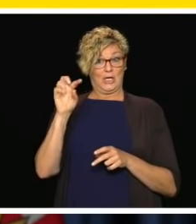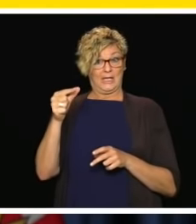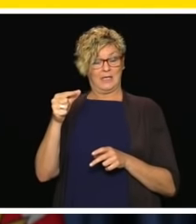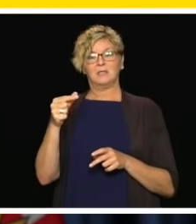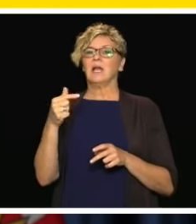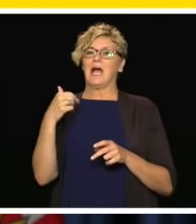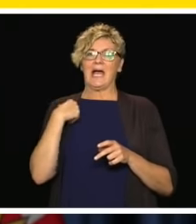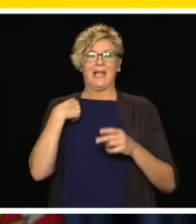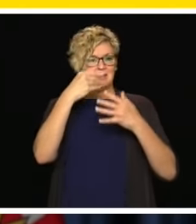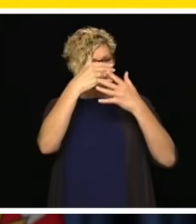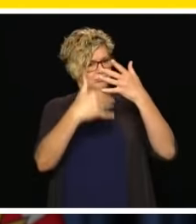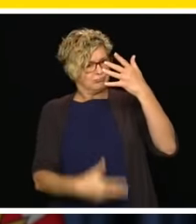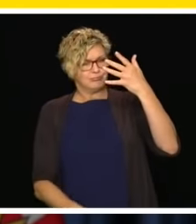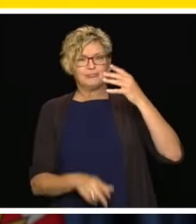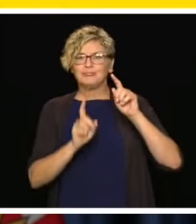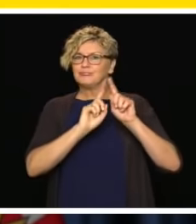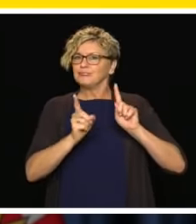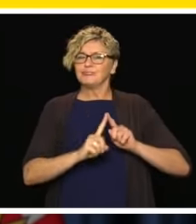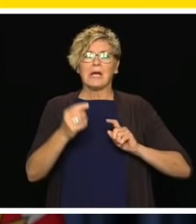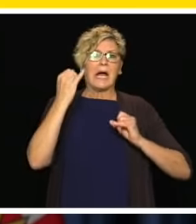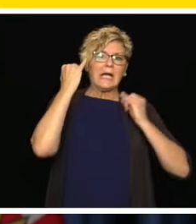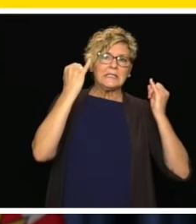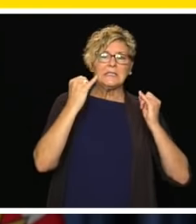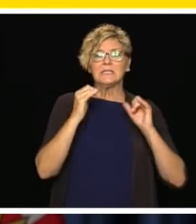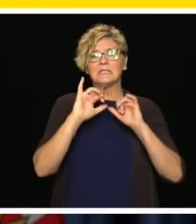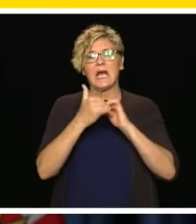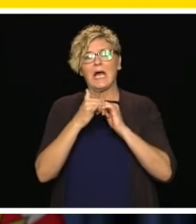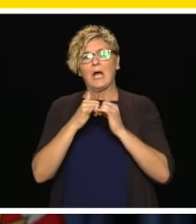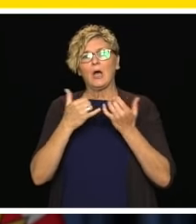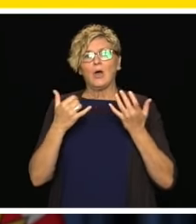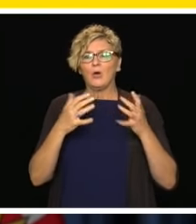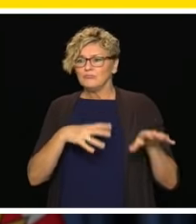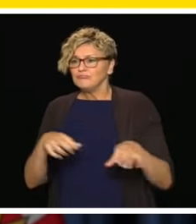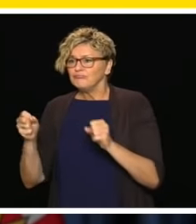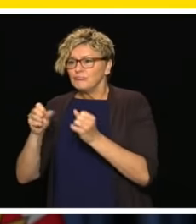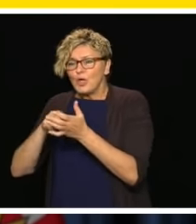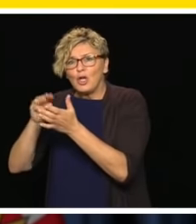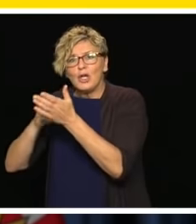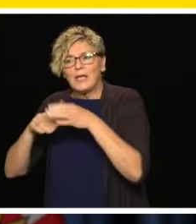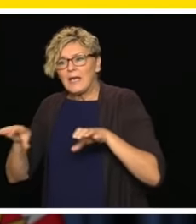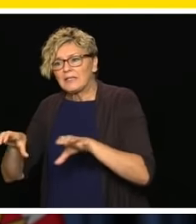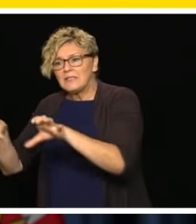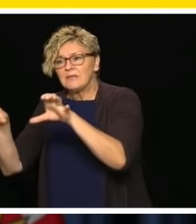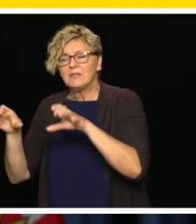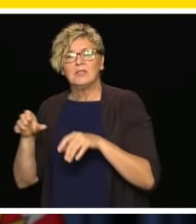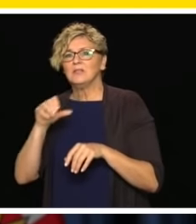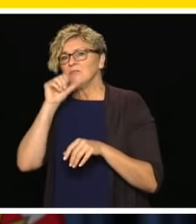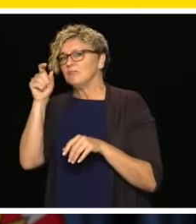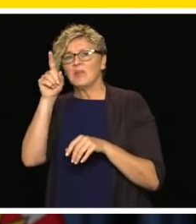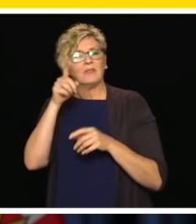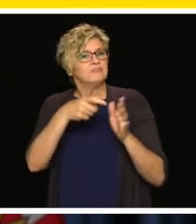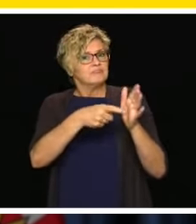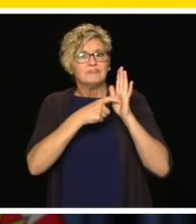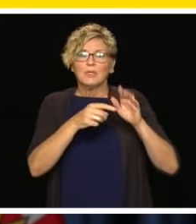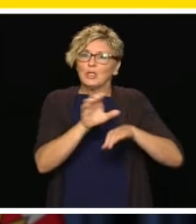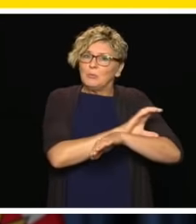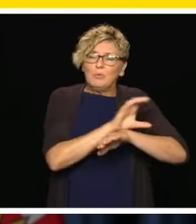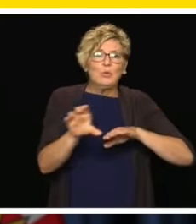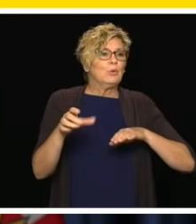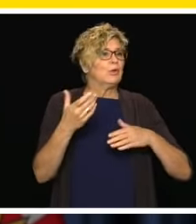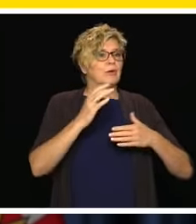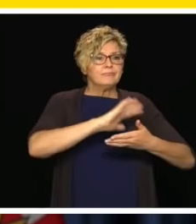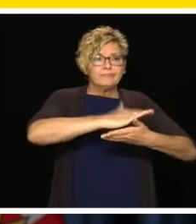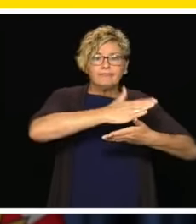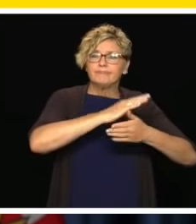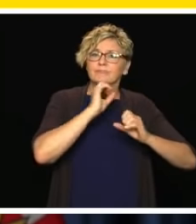on subject matters that are for any school, any kid of any age. It also additionally includes mental health and wellness